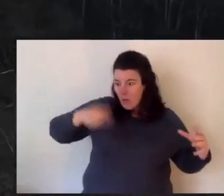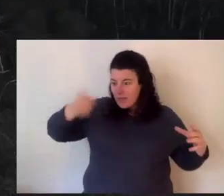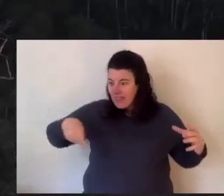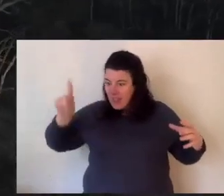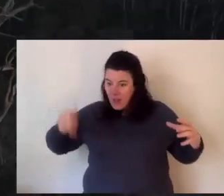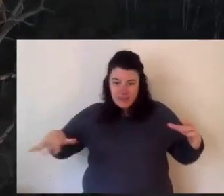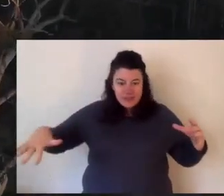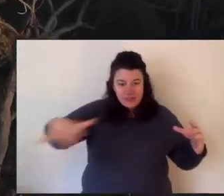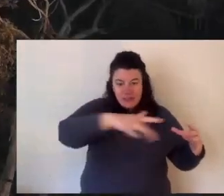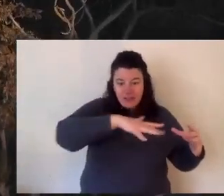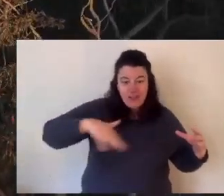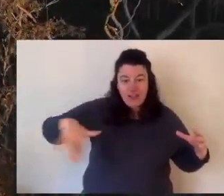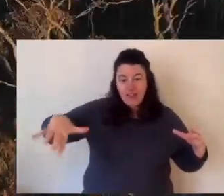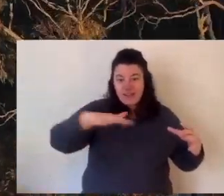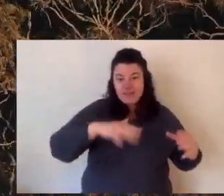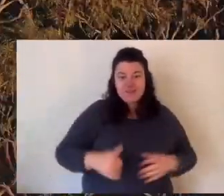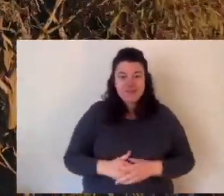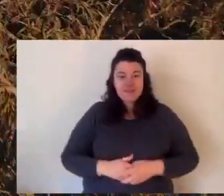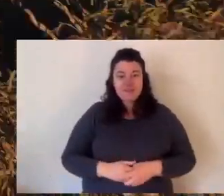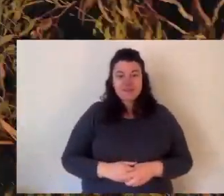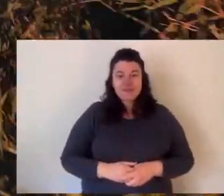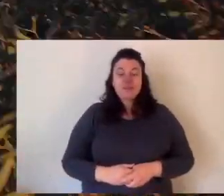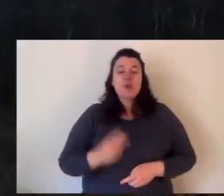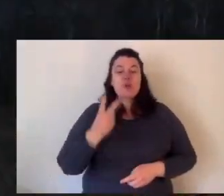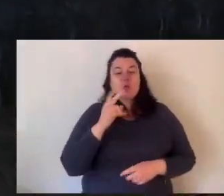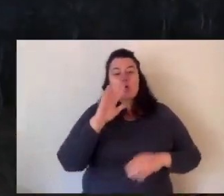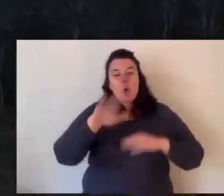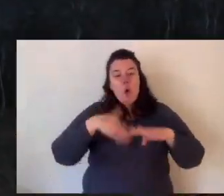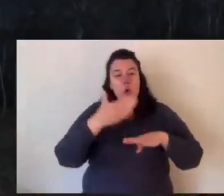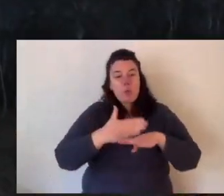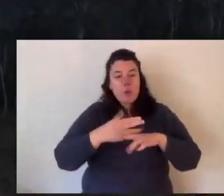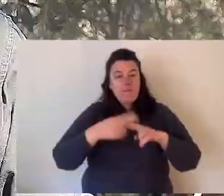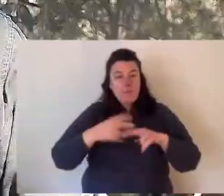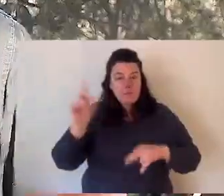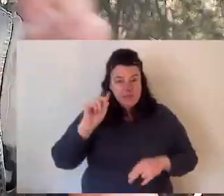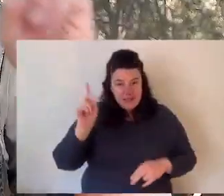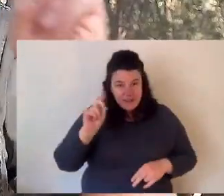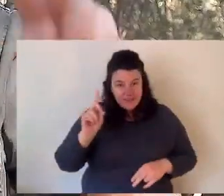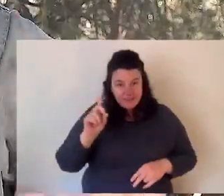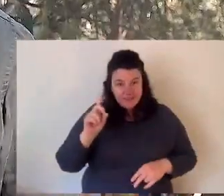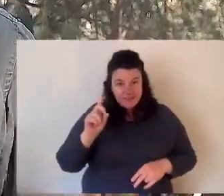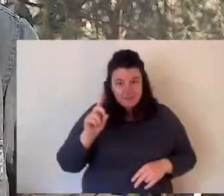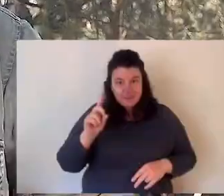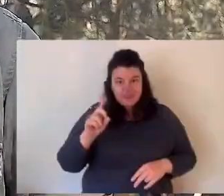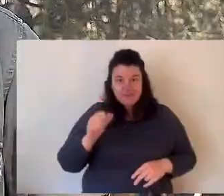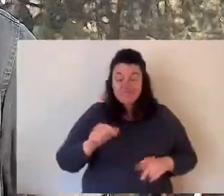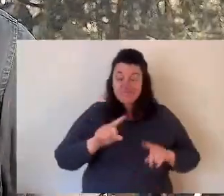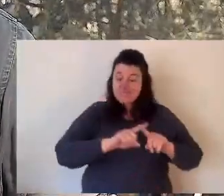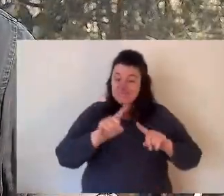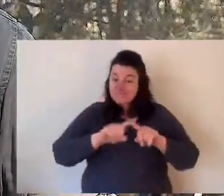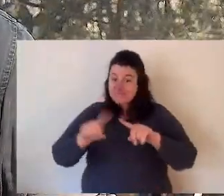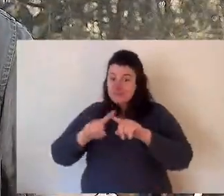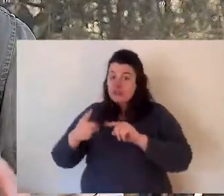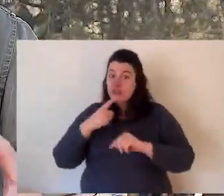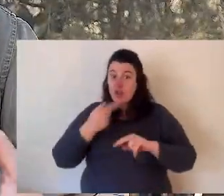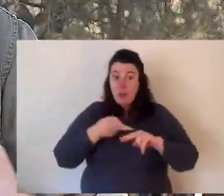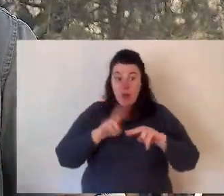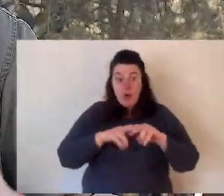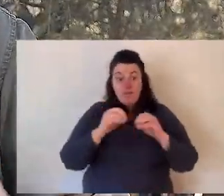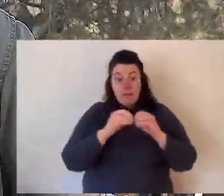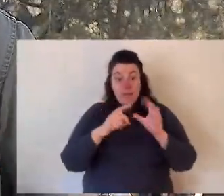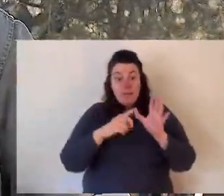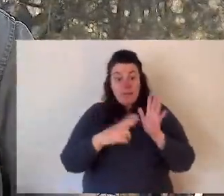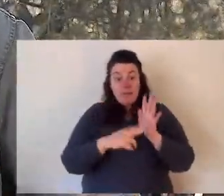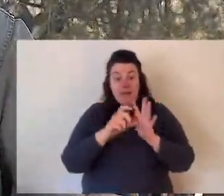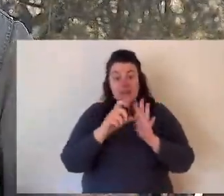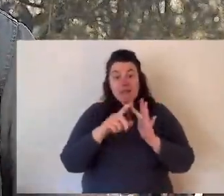have thousands of bandicoots in a habitat that they once called home. Two bits of homework for today. There